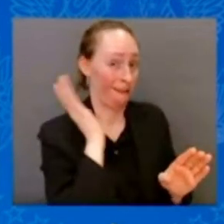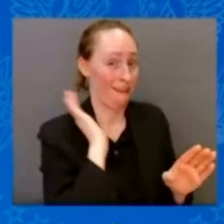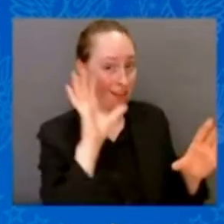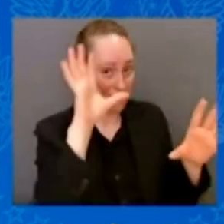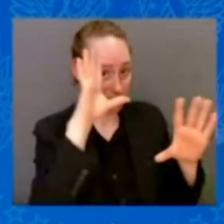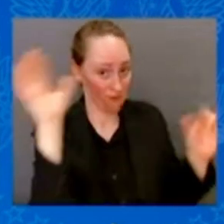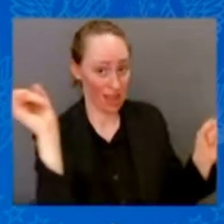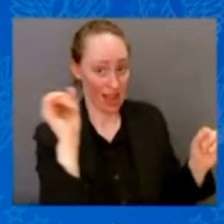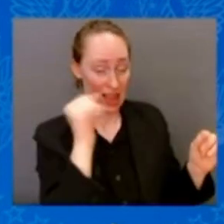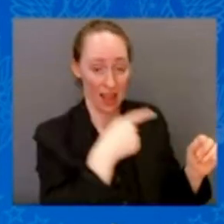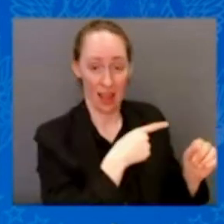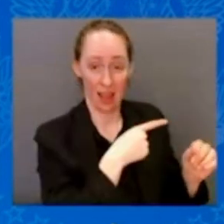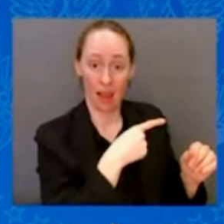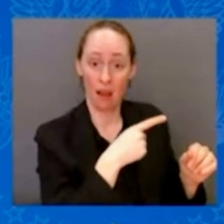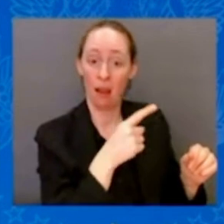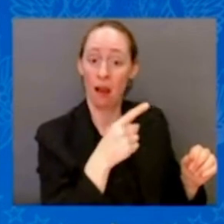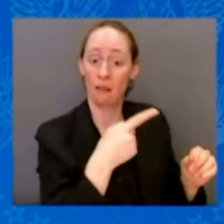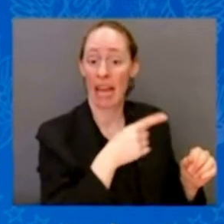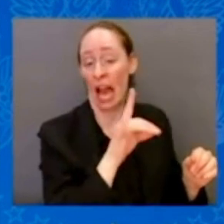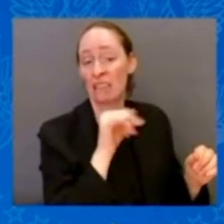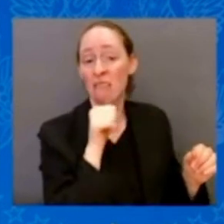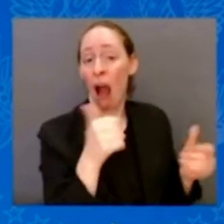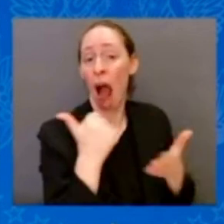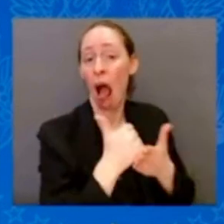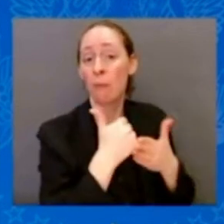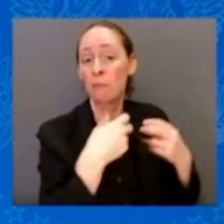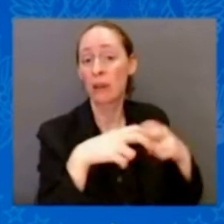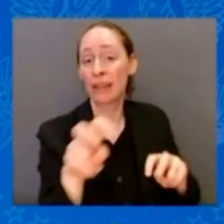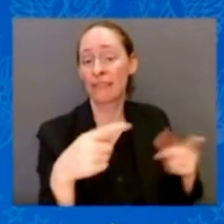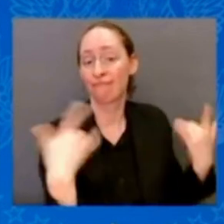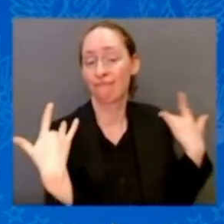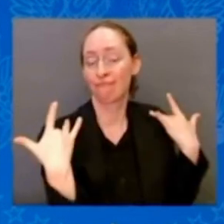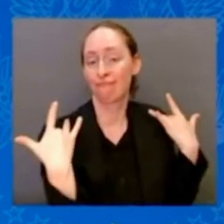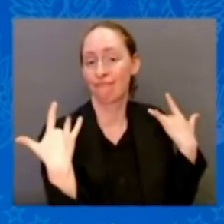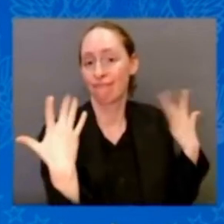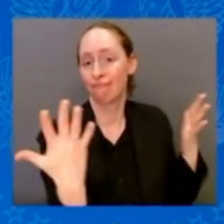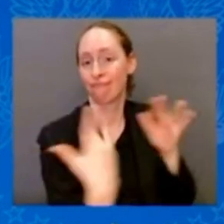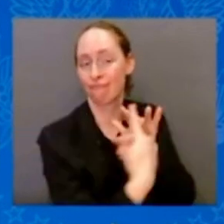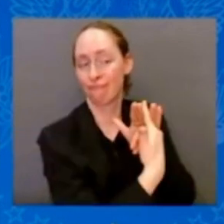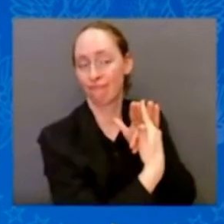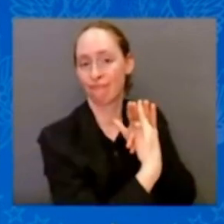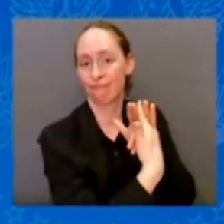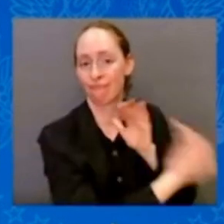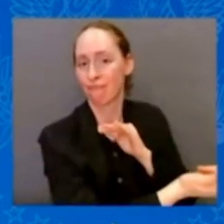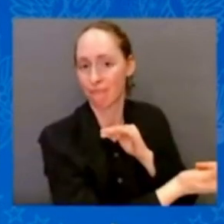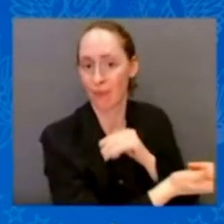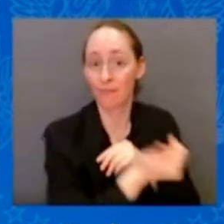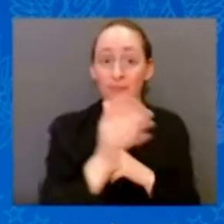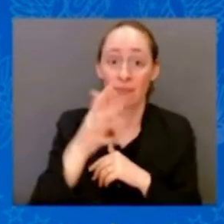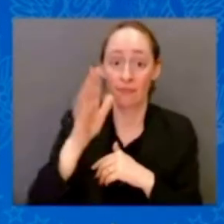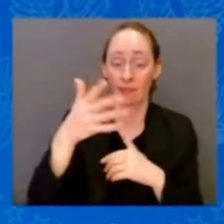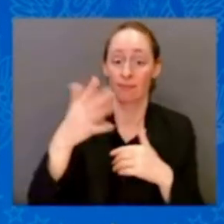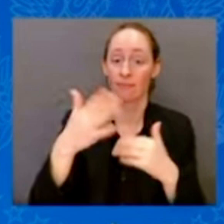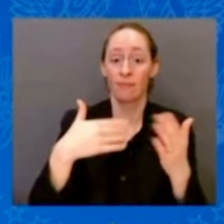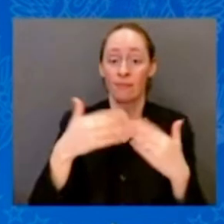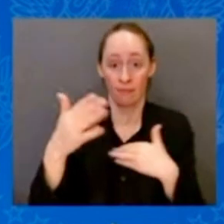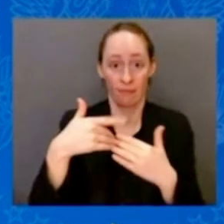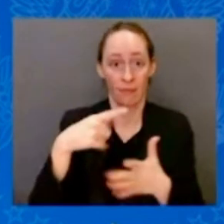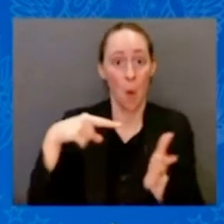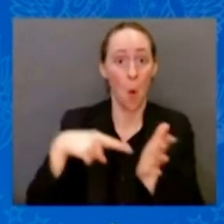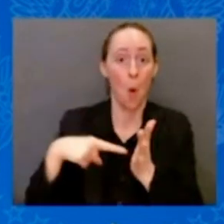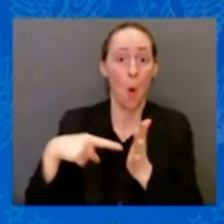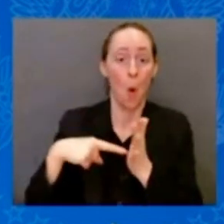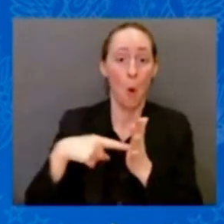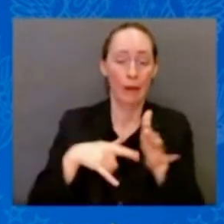the federal debt, which took over 200 years to accumulate. That's what the debt is, by the way. You talk about the federal debt. It's